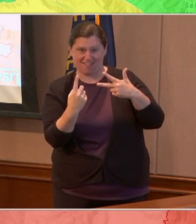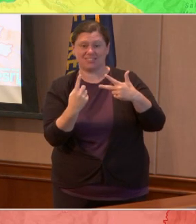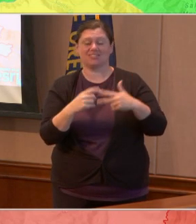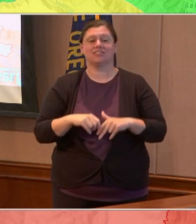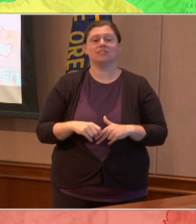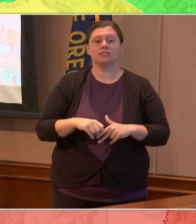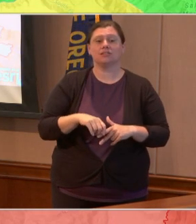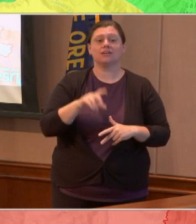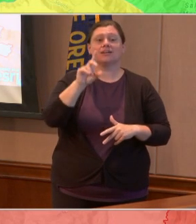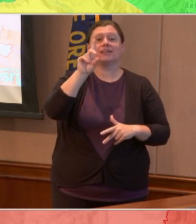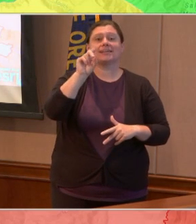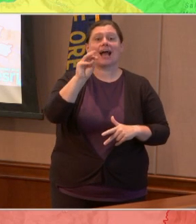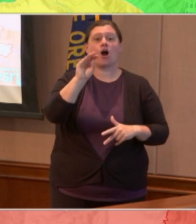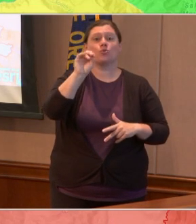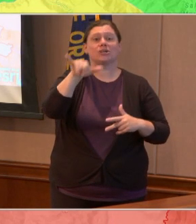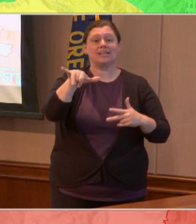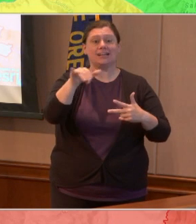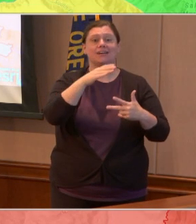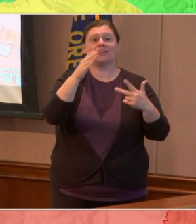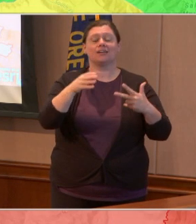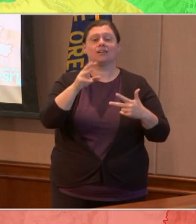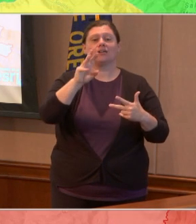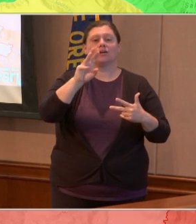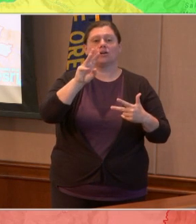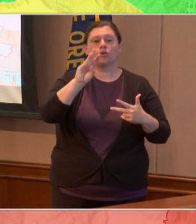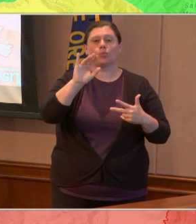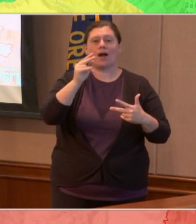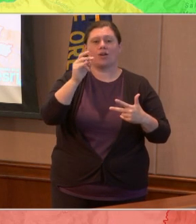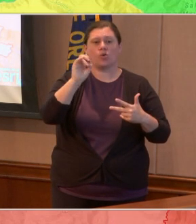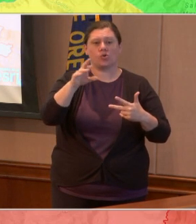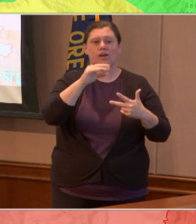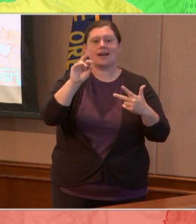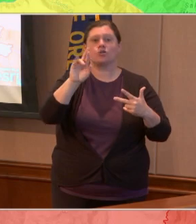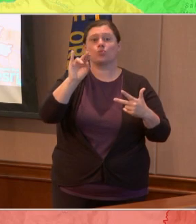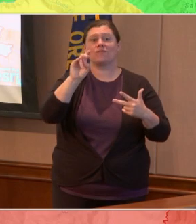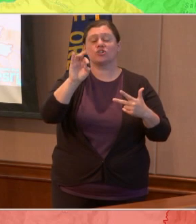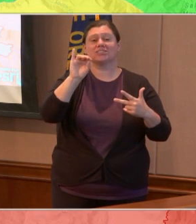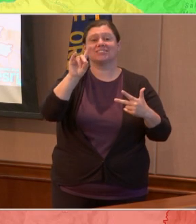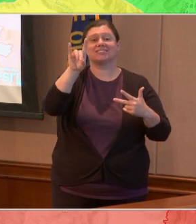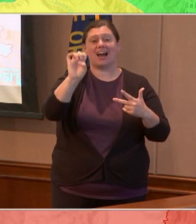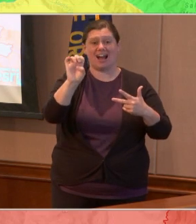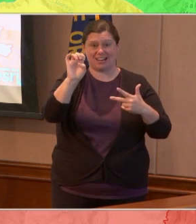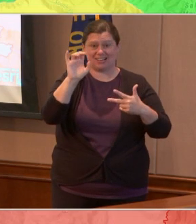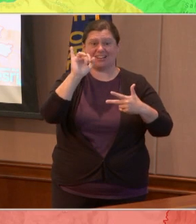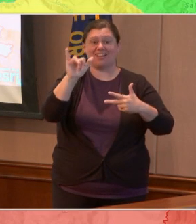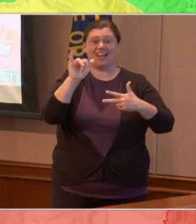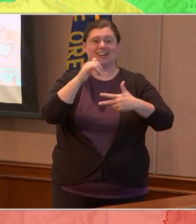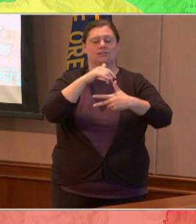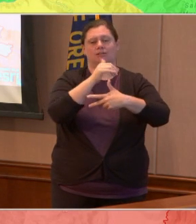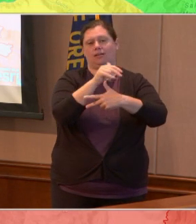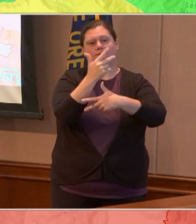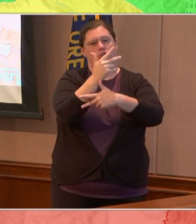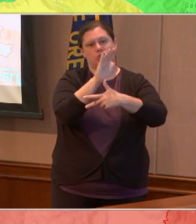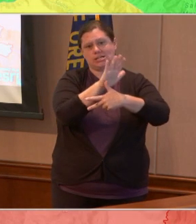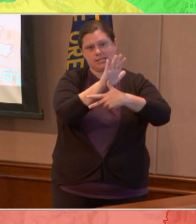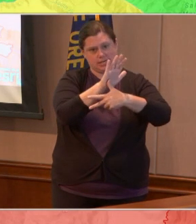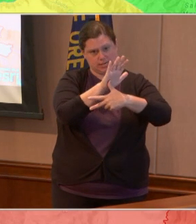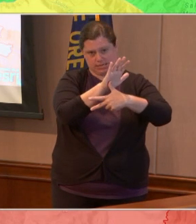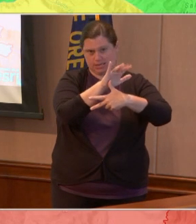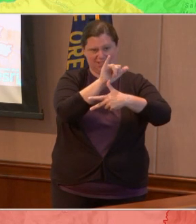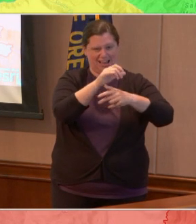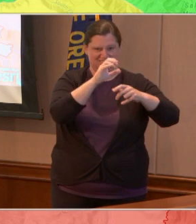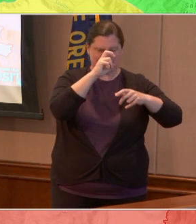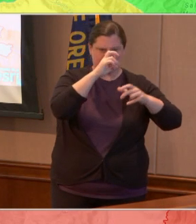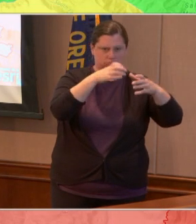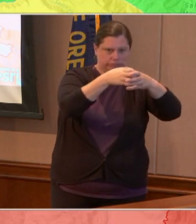Dowdy fire and the Unger fire and the Riverside fire remain at level three. The Esticato is now in a level